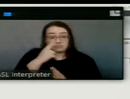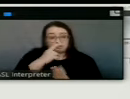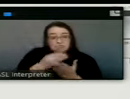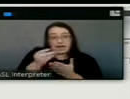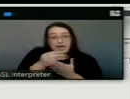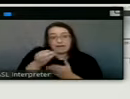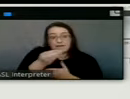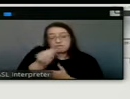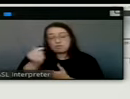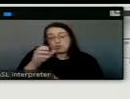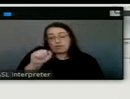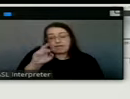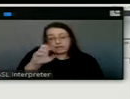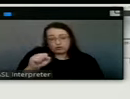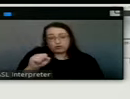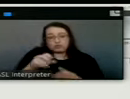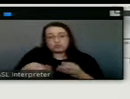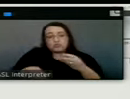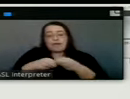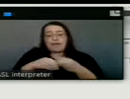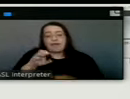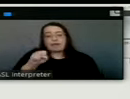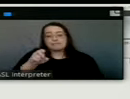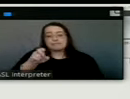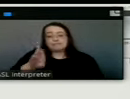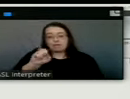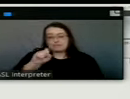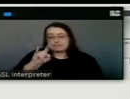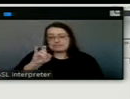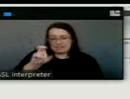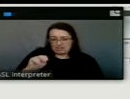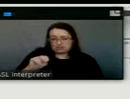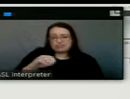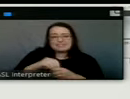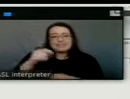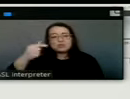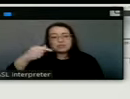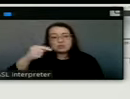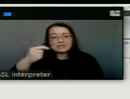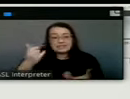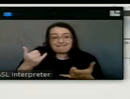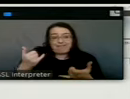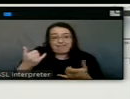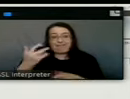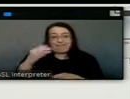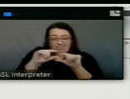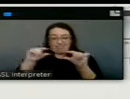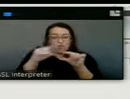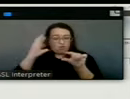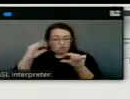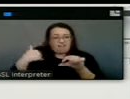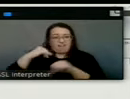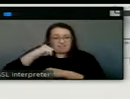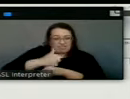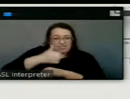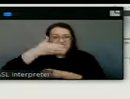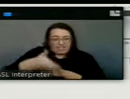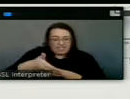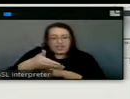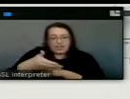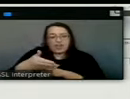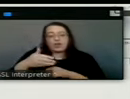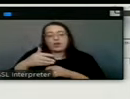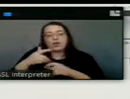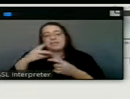a couple of acres to expand the substation that currently is in the green shaded area. And so the piece of land that they're looking